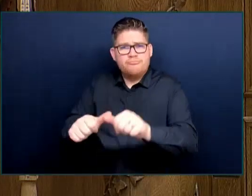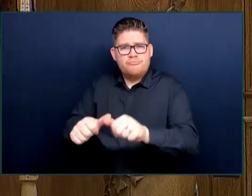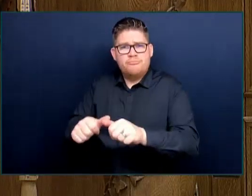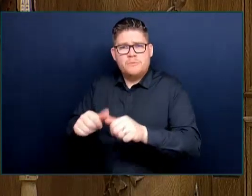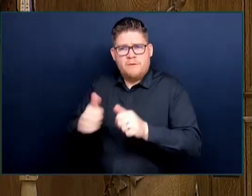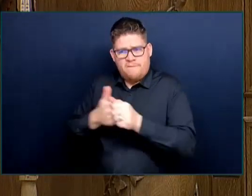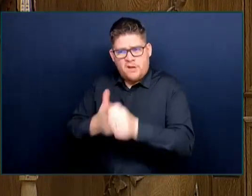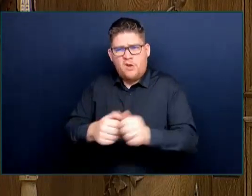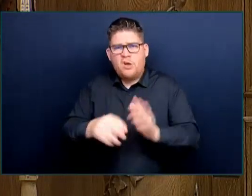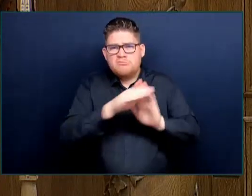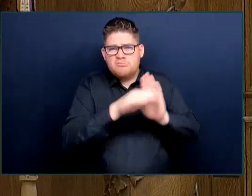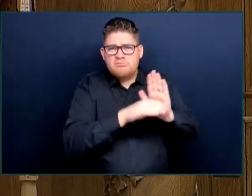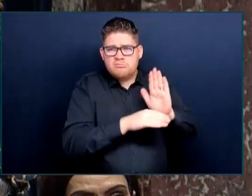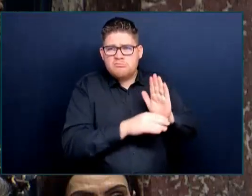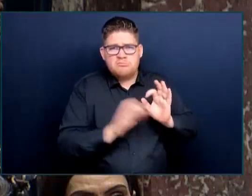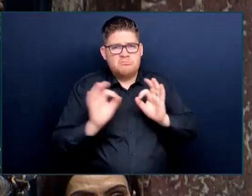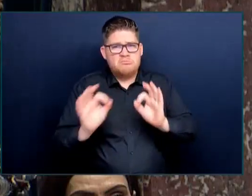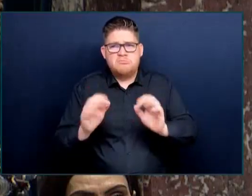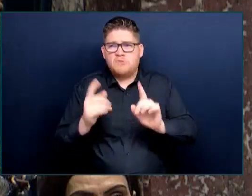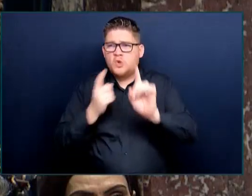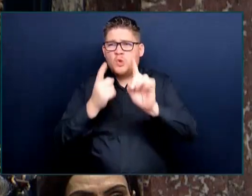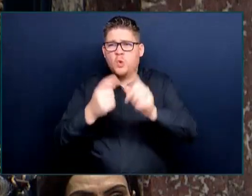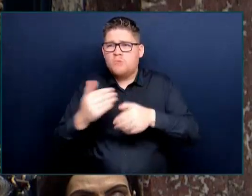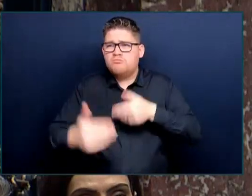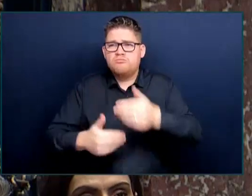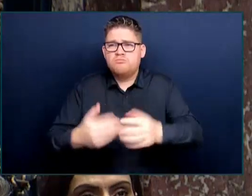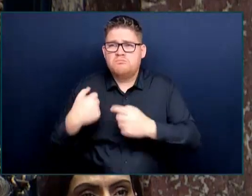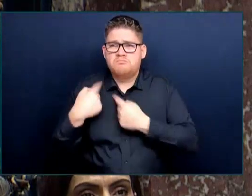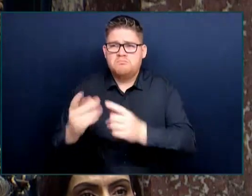Member Supplemental. Thank you, Mr. Speaker, and apologies.